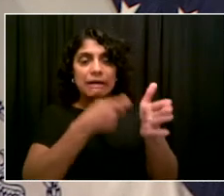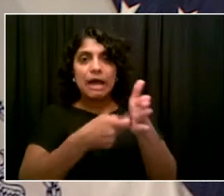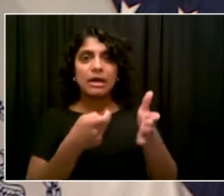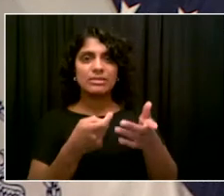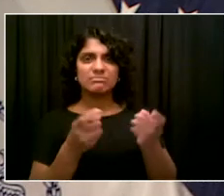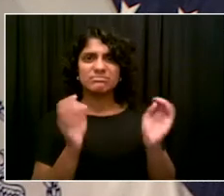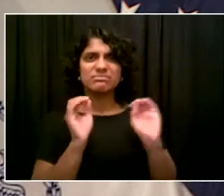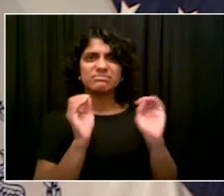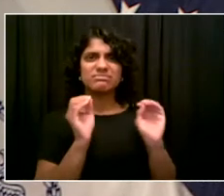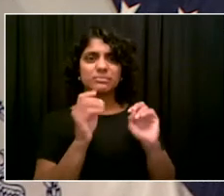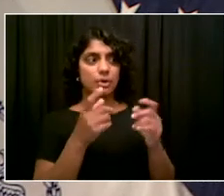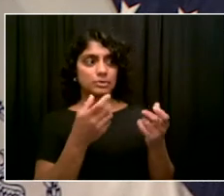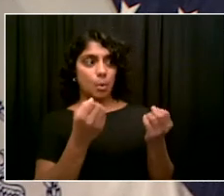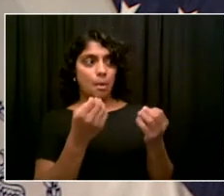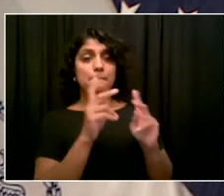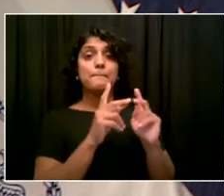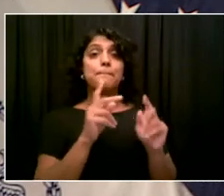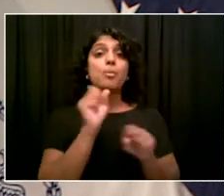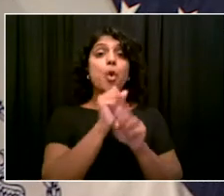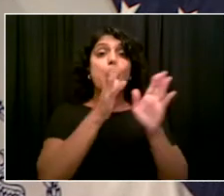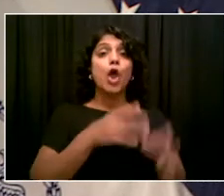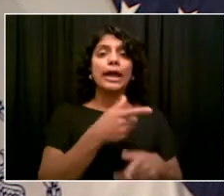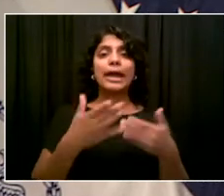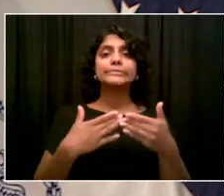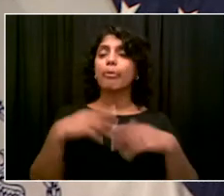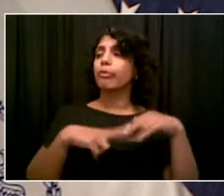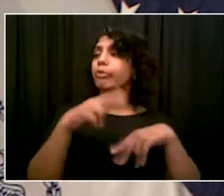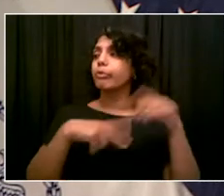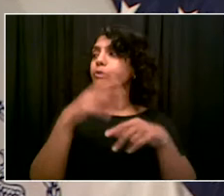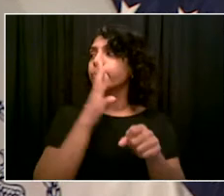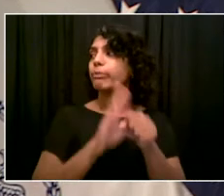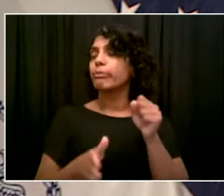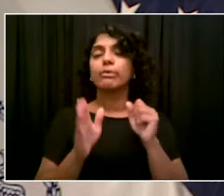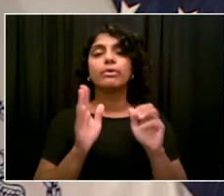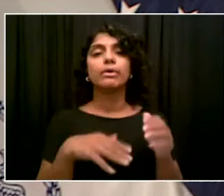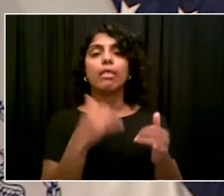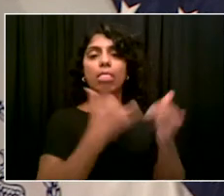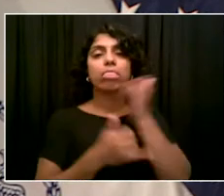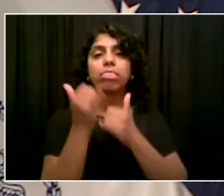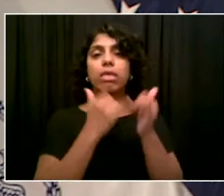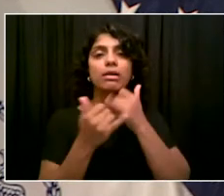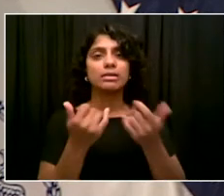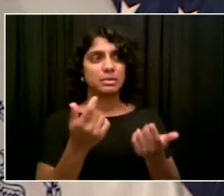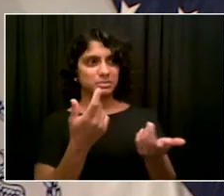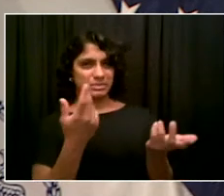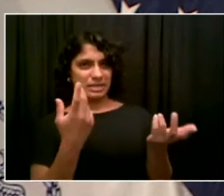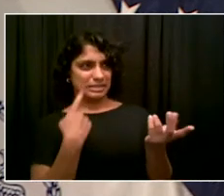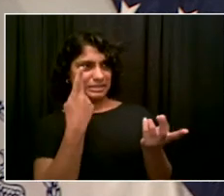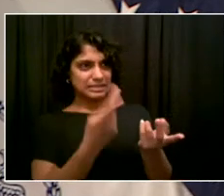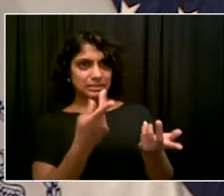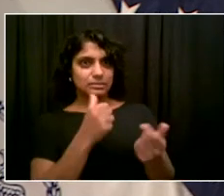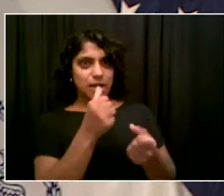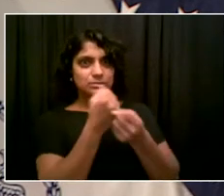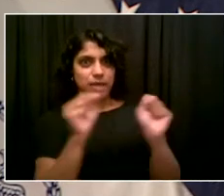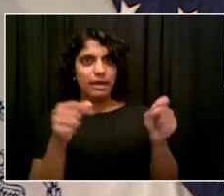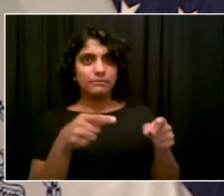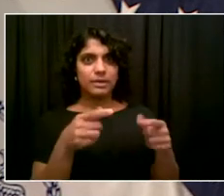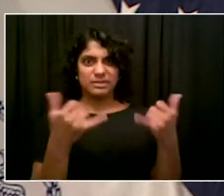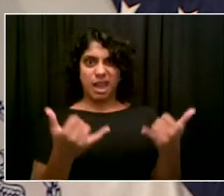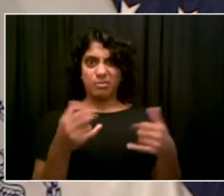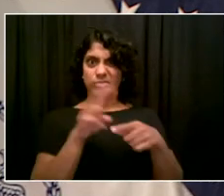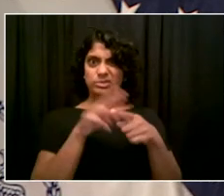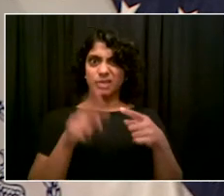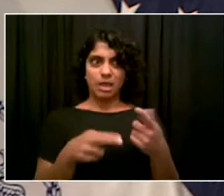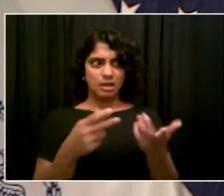the past, where I think you're right to say, historically, where workers' lives and their safety taken advantage